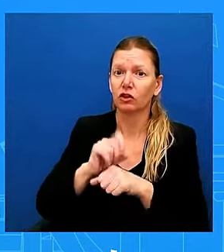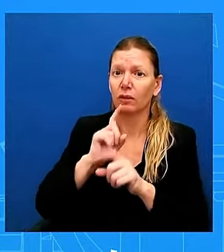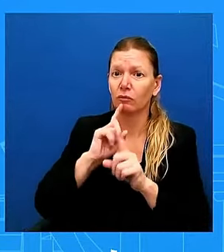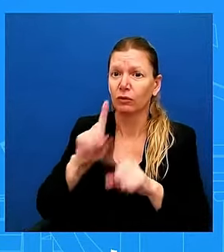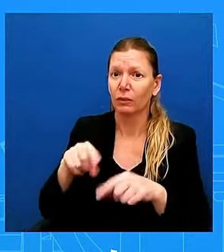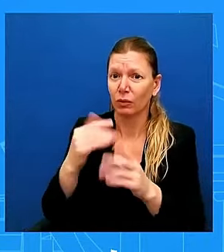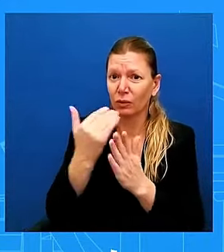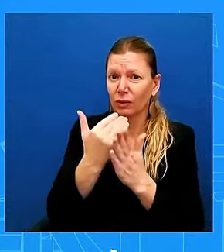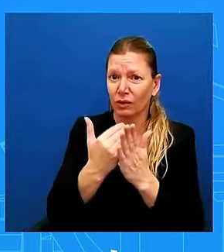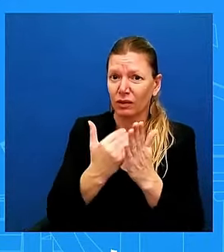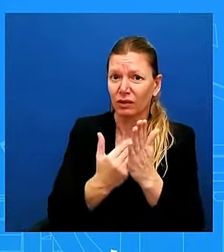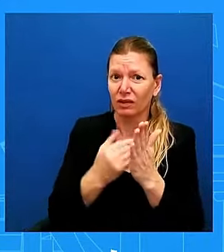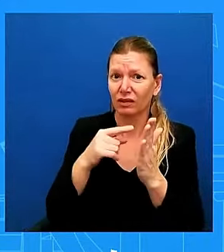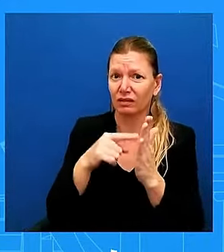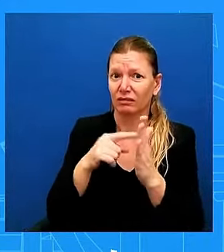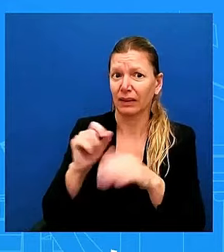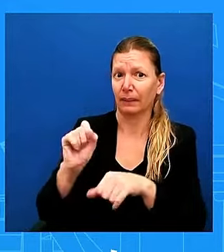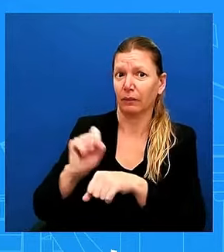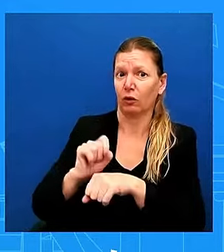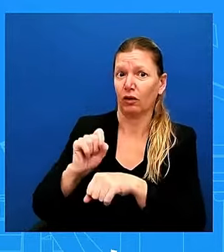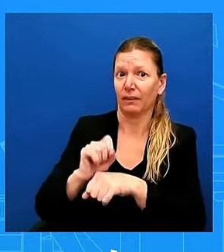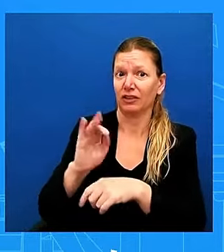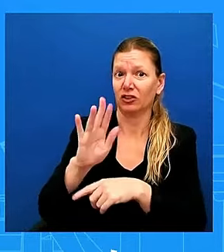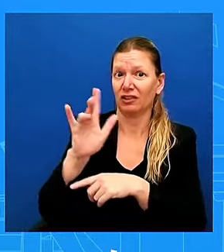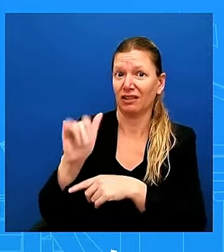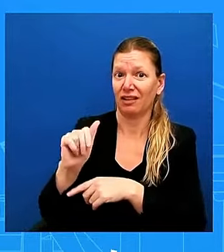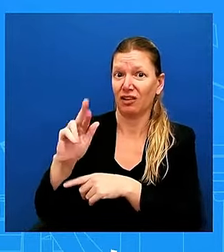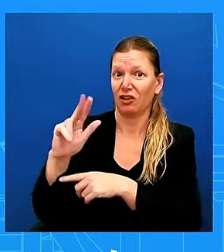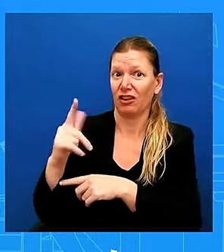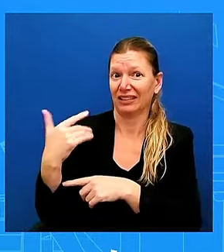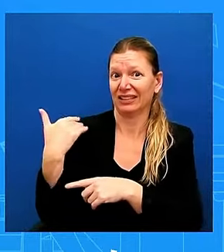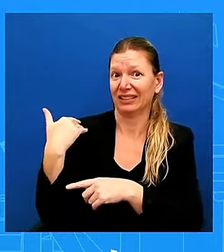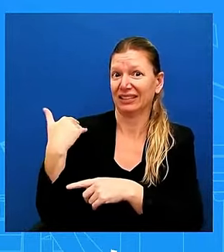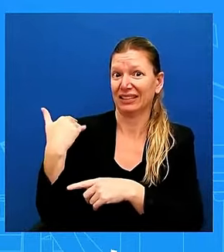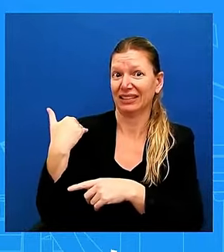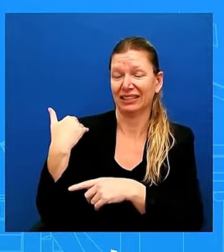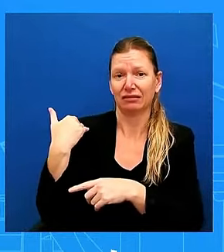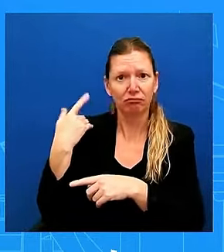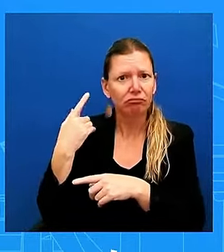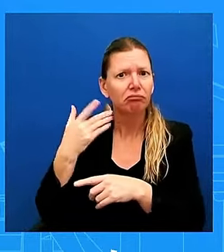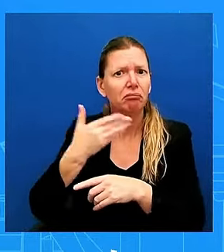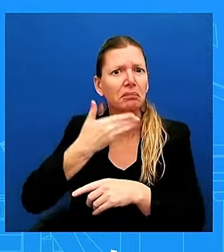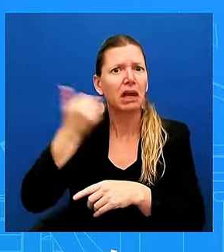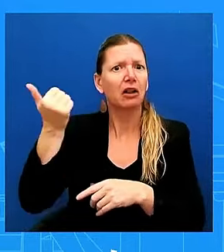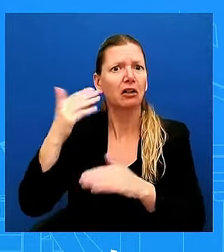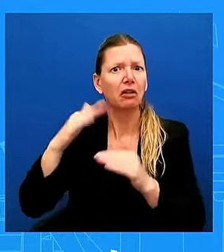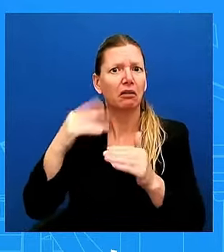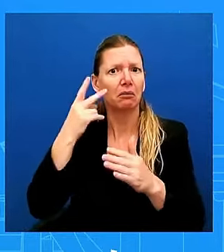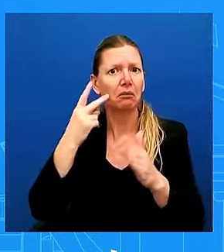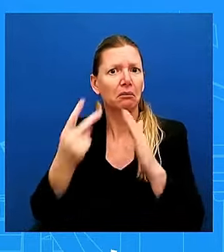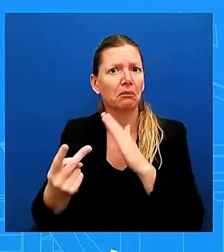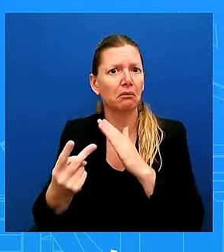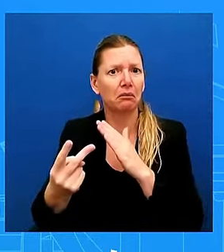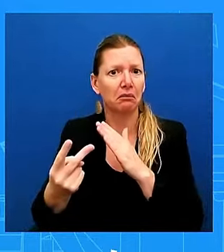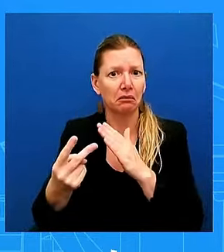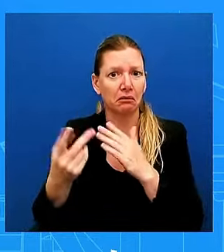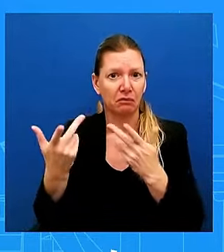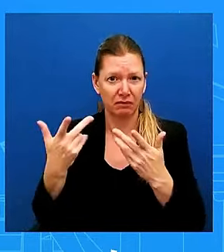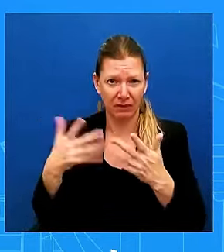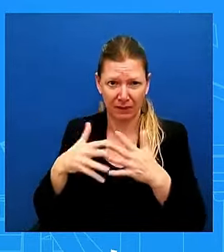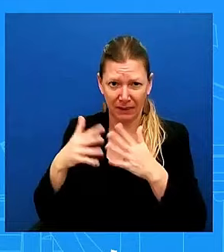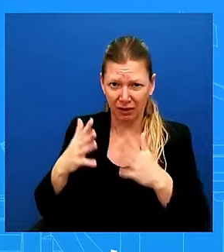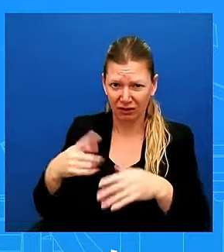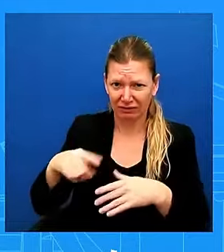previously thought. For Americans who are concerned about the rate that they may pay on their mortgage or their car that they might buy,